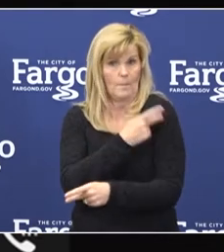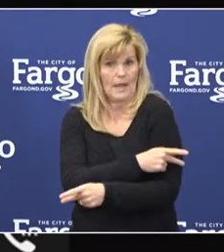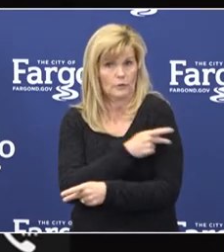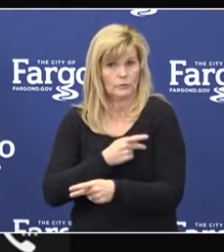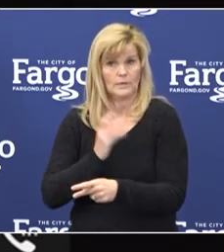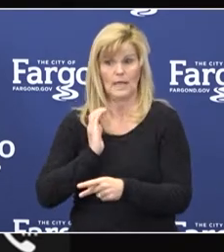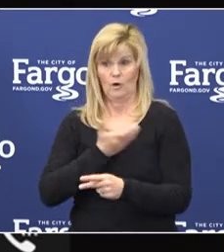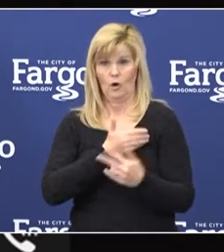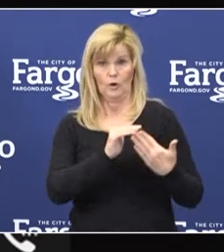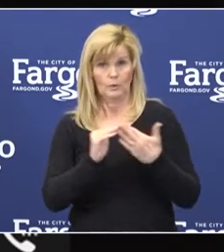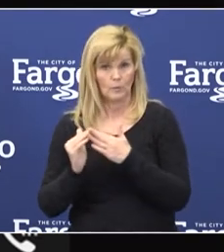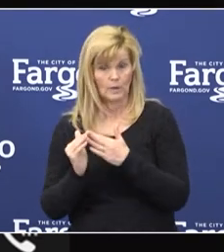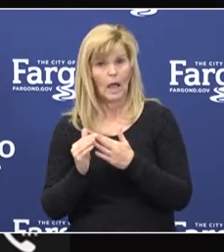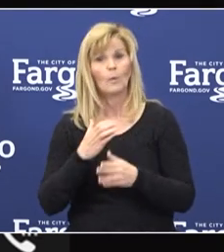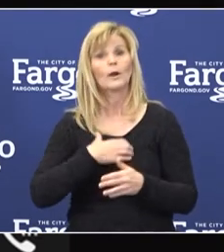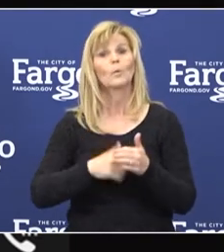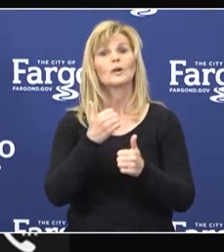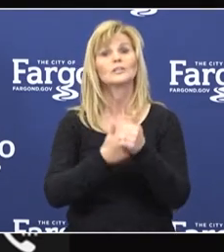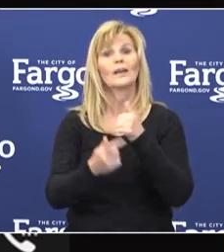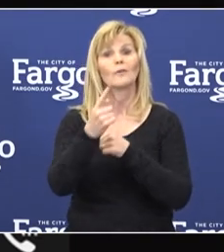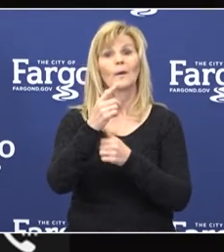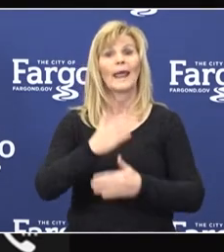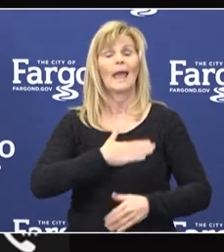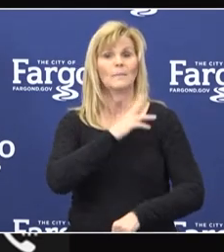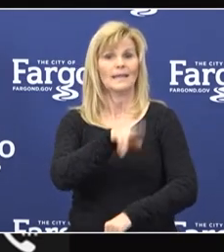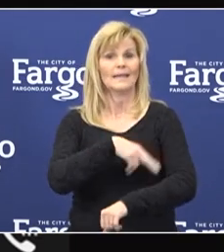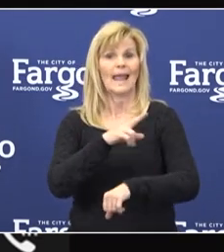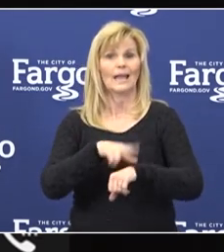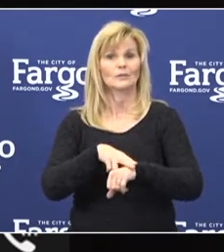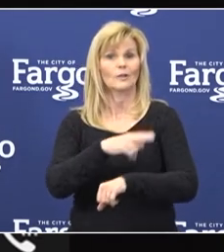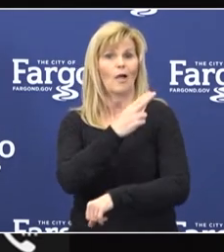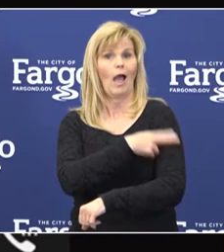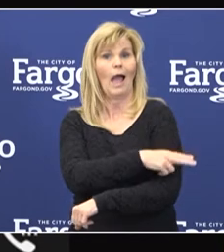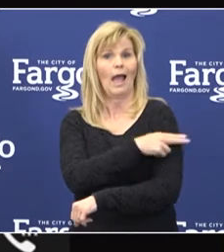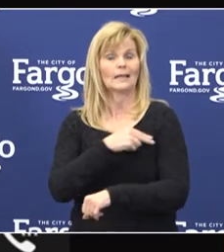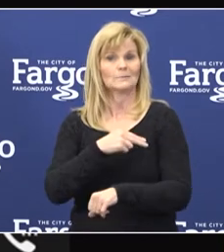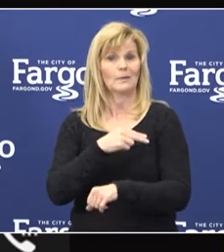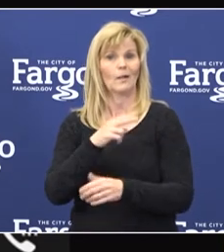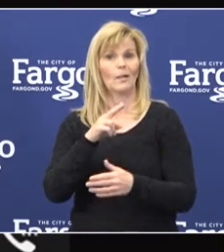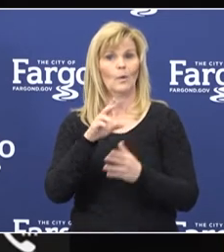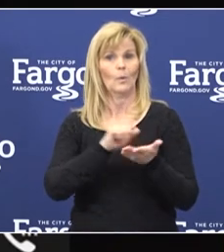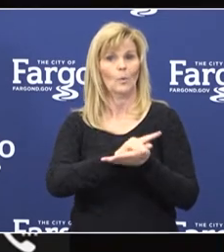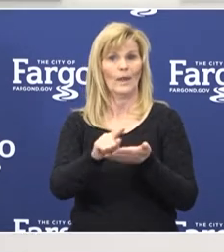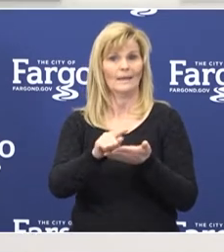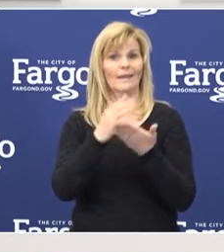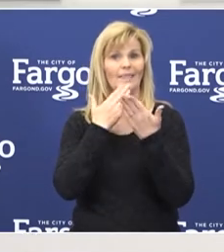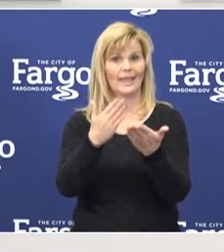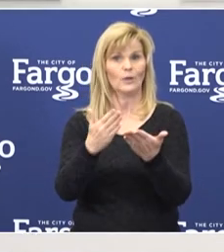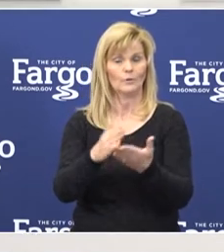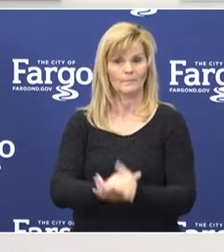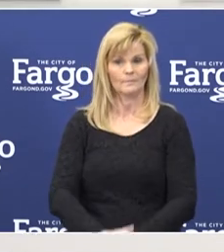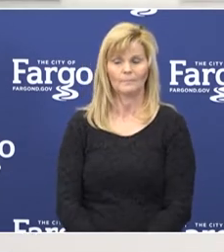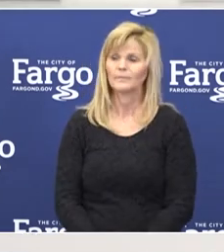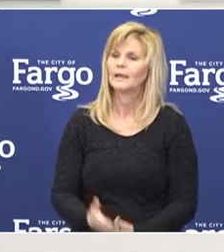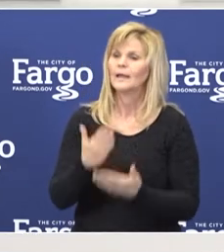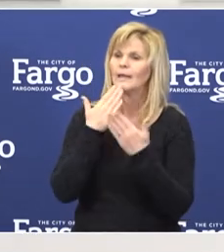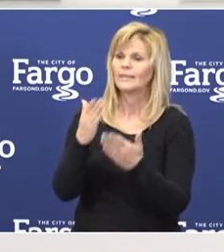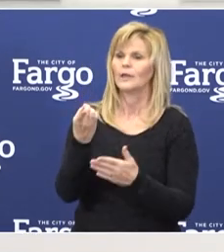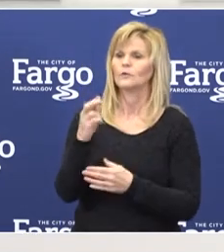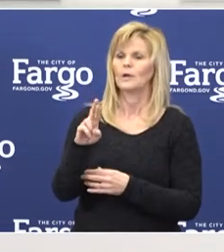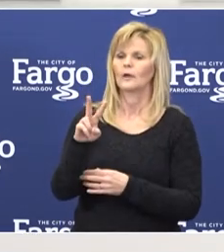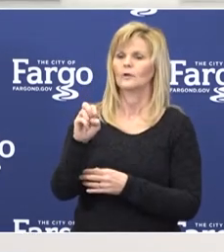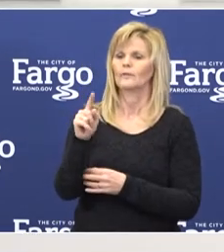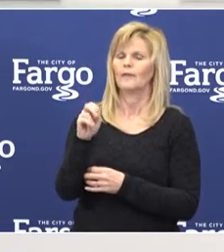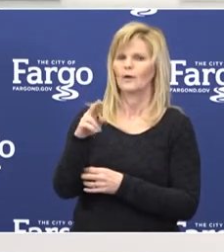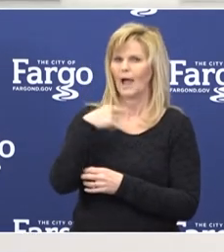And want to wish everyone a happy National Hospital Week. Thank you. Thank you, Dr. Vetter. And I think that